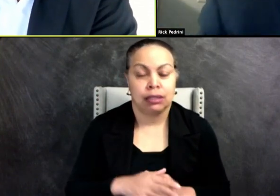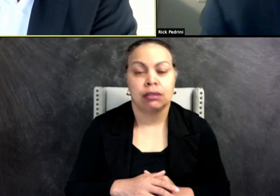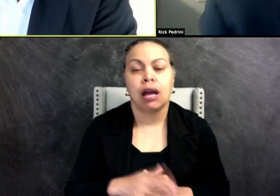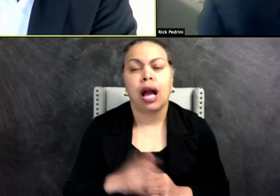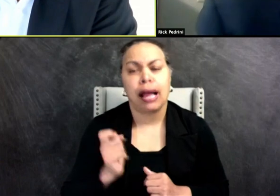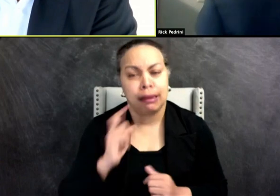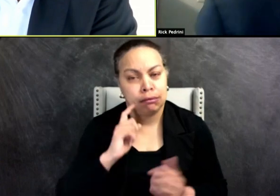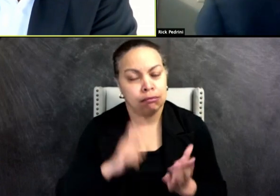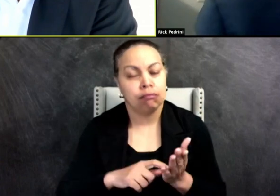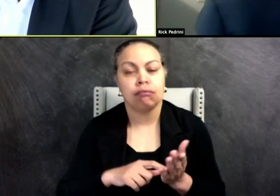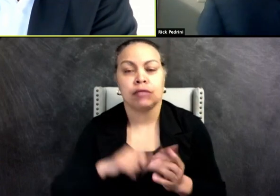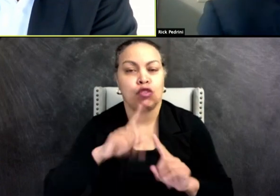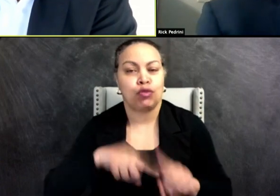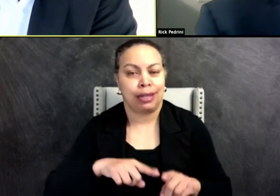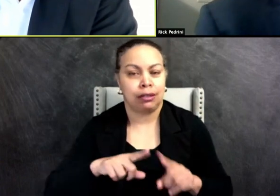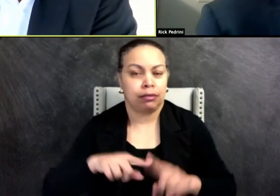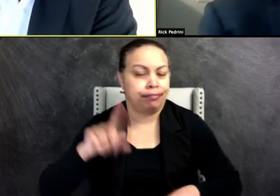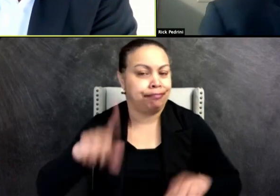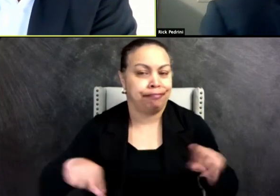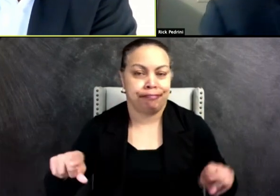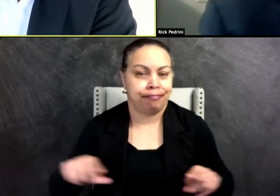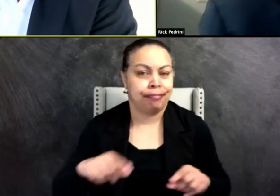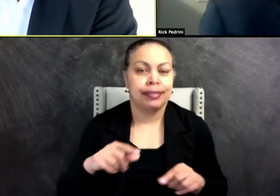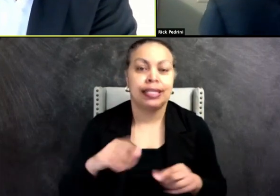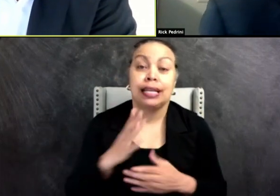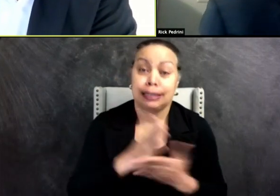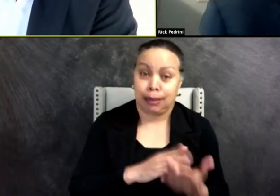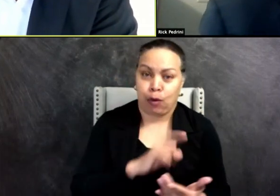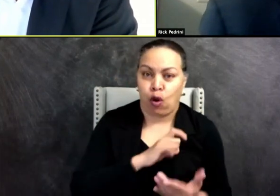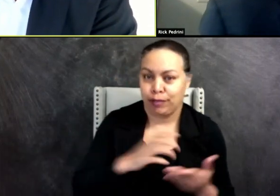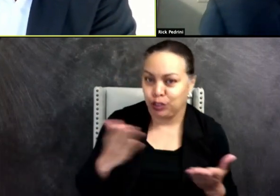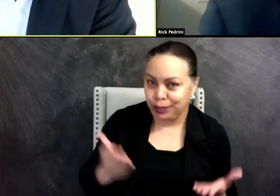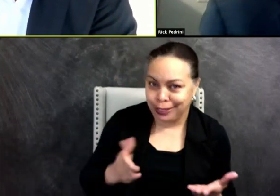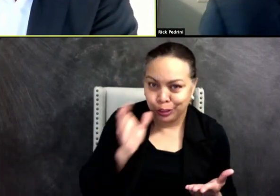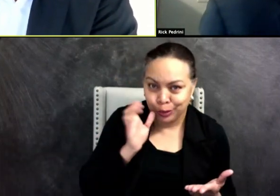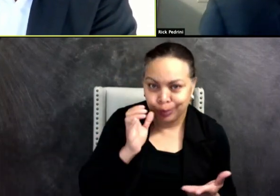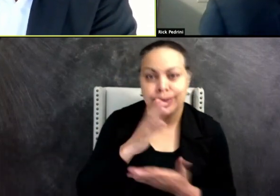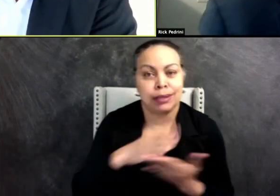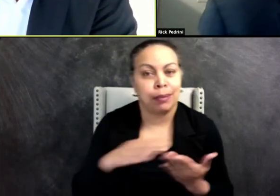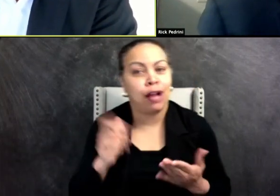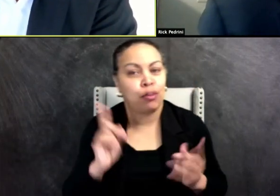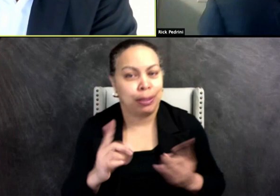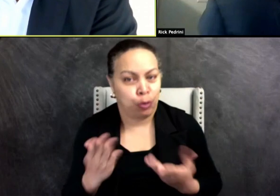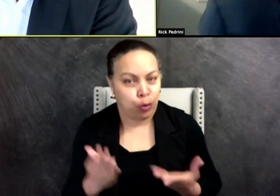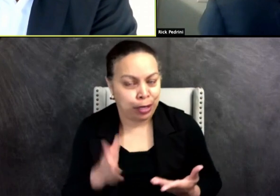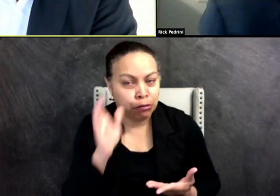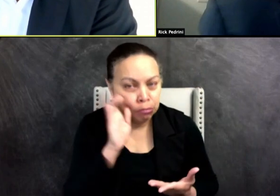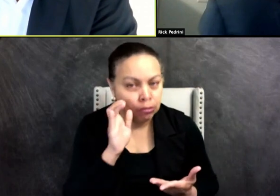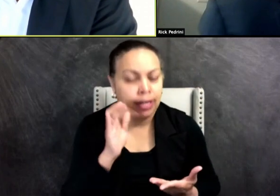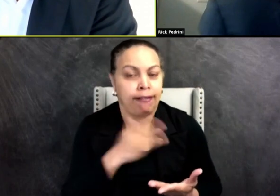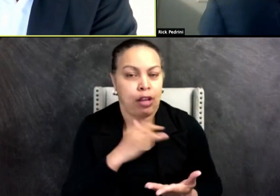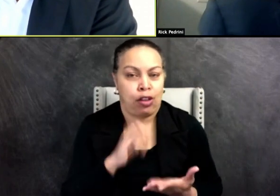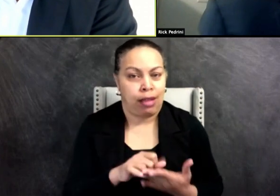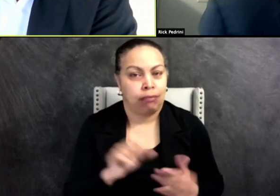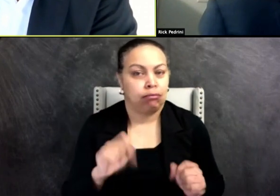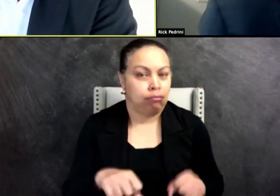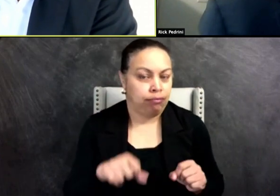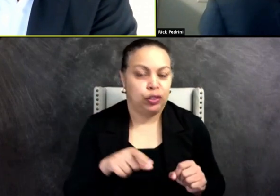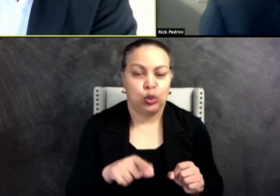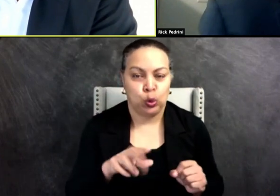wide variation in views. You'll have some officers on here and others who feel like, uh, you are, uh,